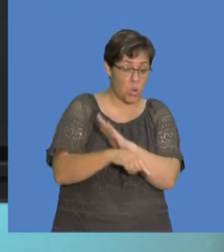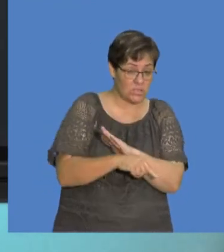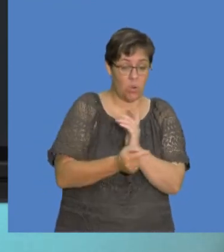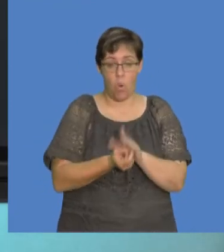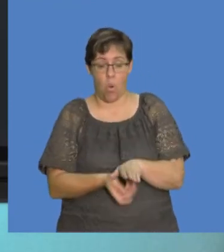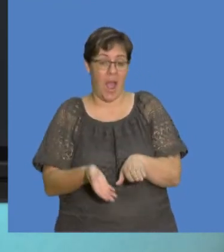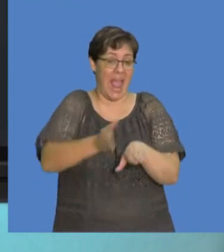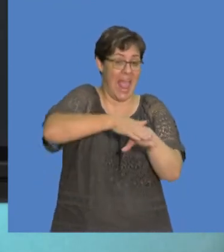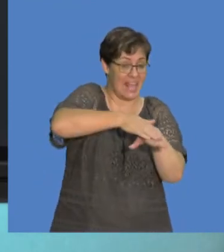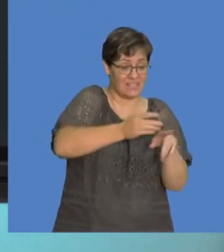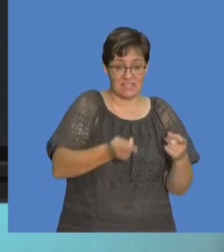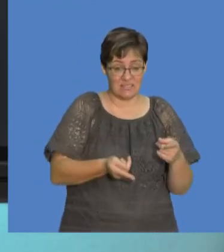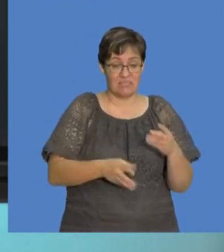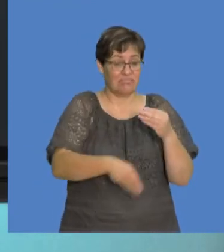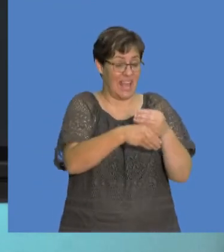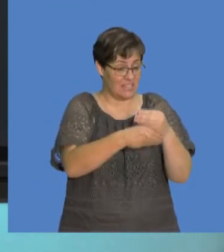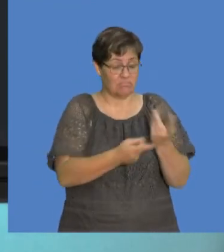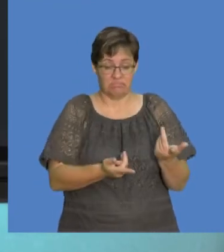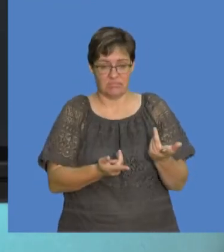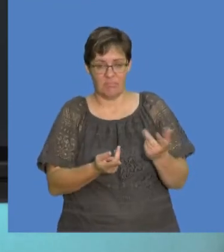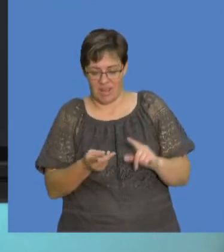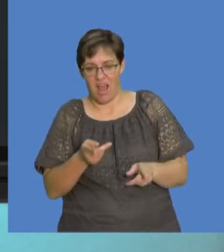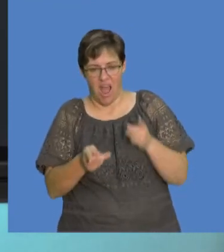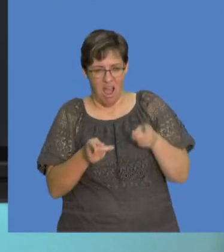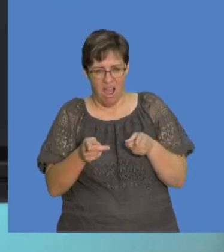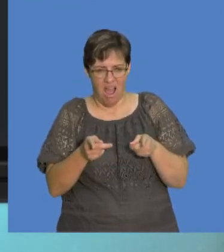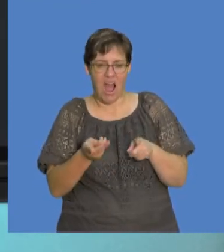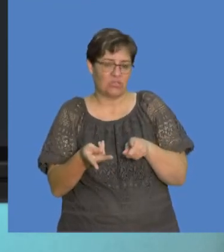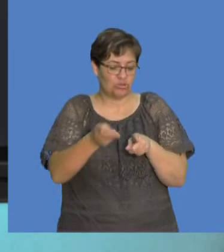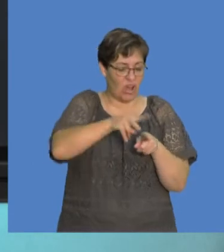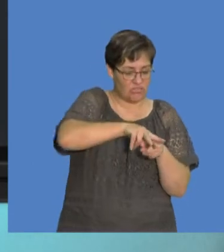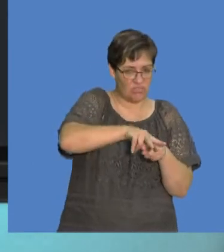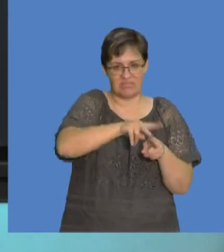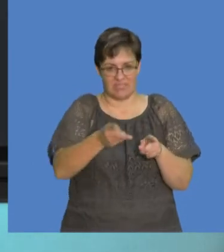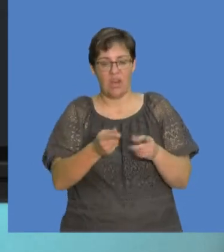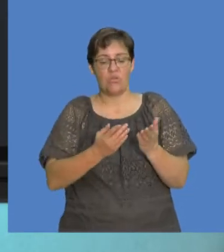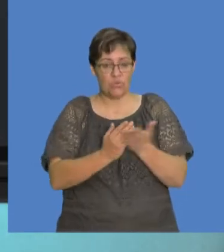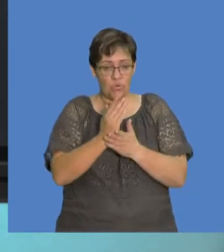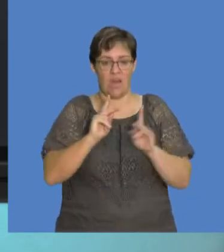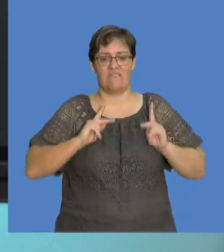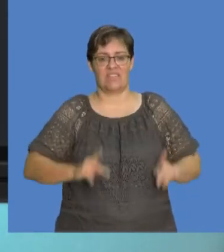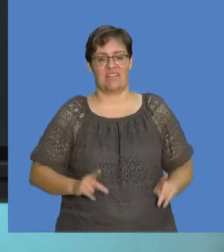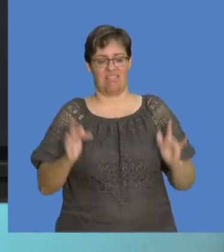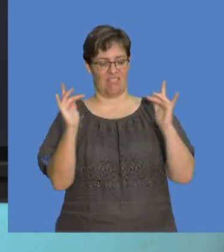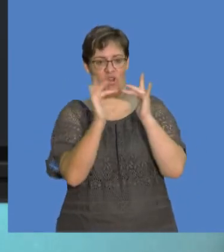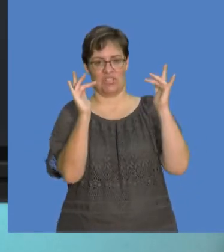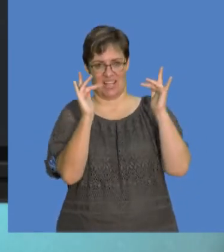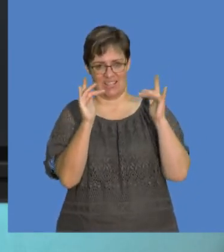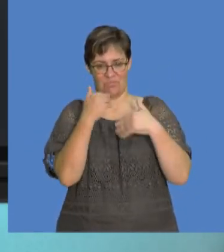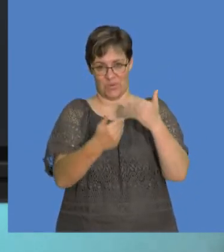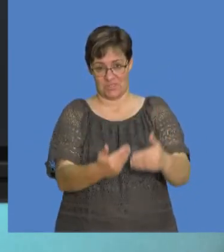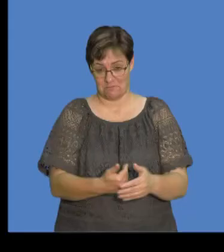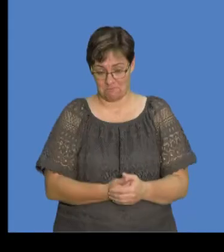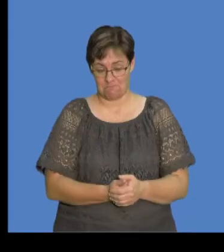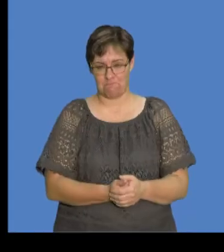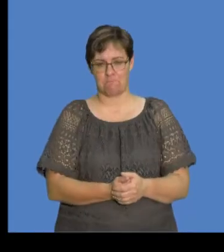effectively talks to the number of electrons transferred between two materials during a physical process, which is the contact. Now,